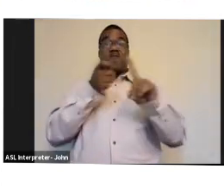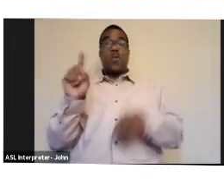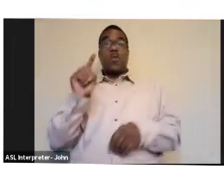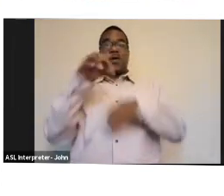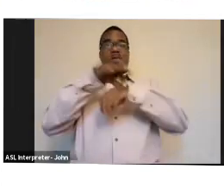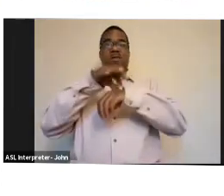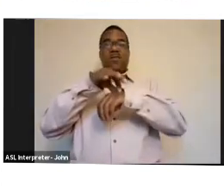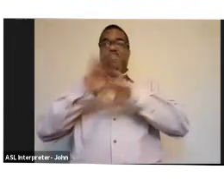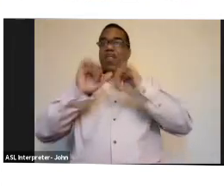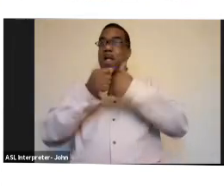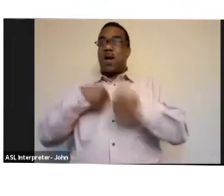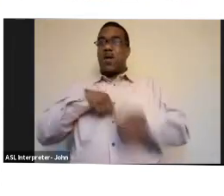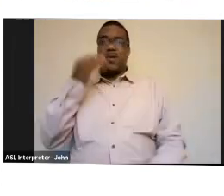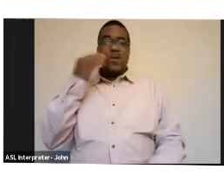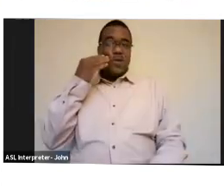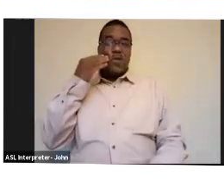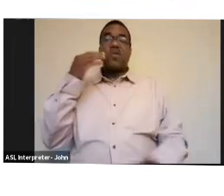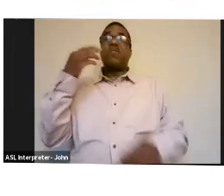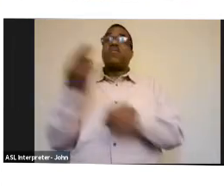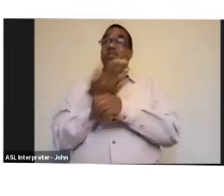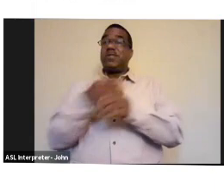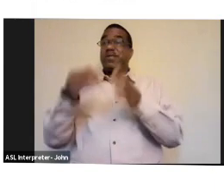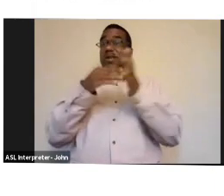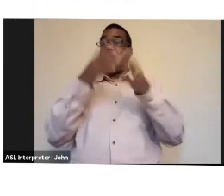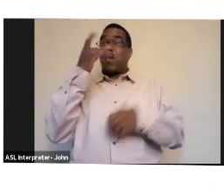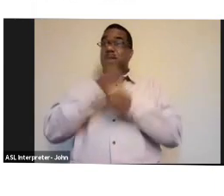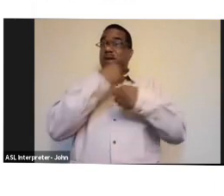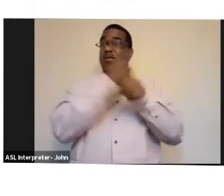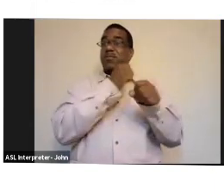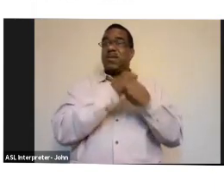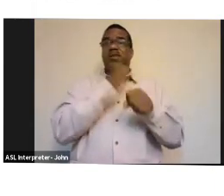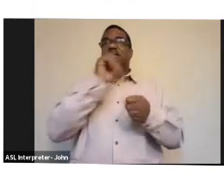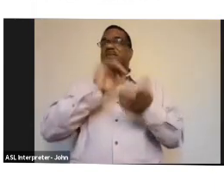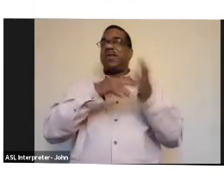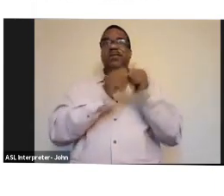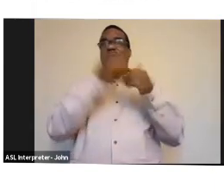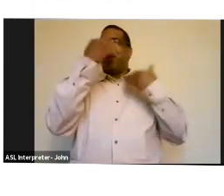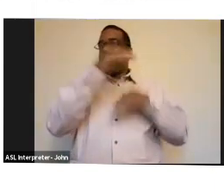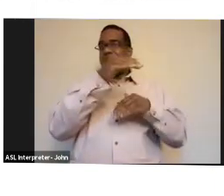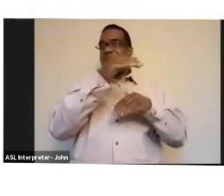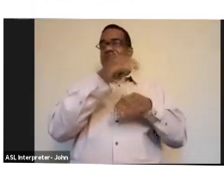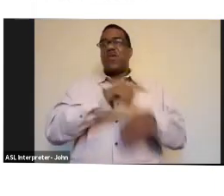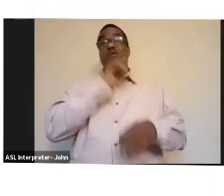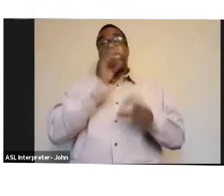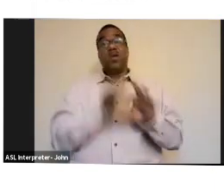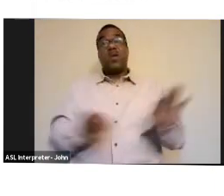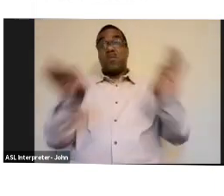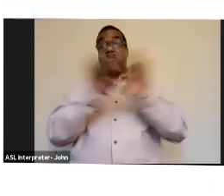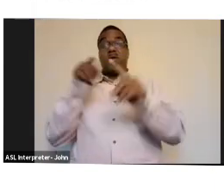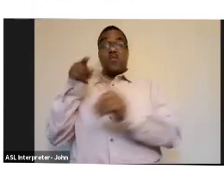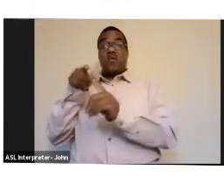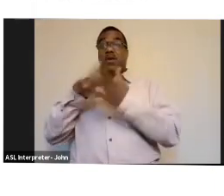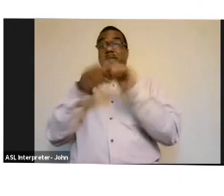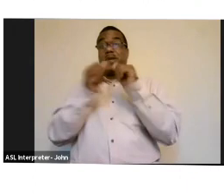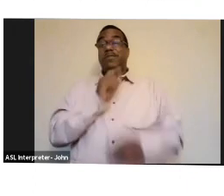how else do we know that it is regenerative? The production is on a limited scale. This is really important. The scale and